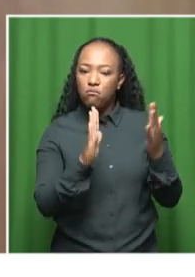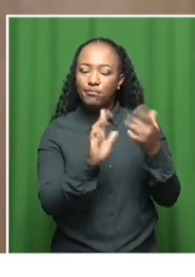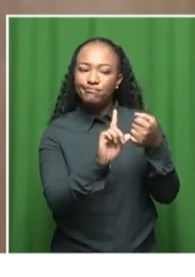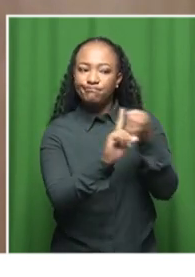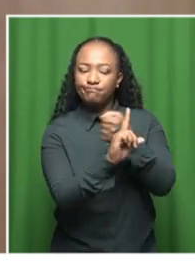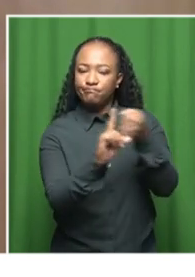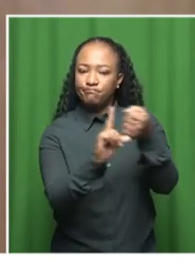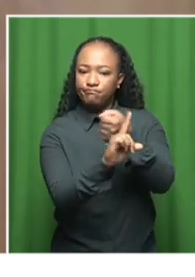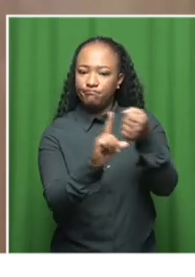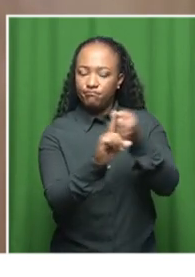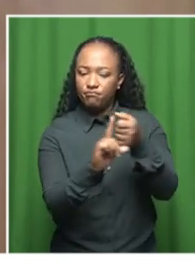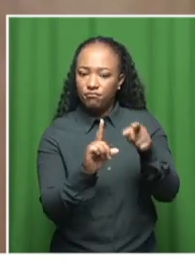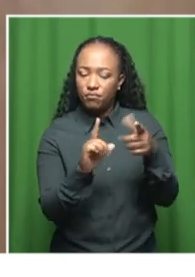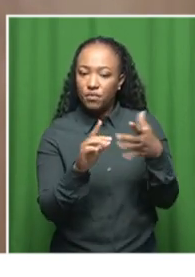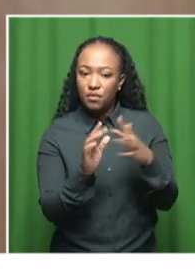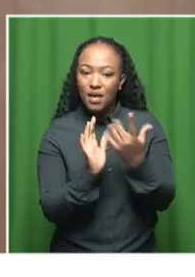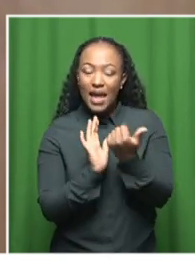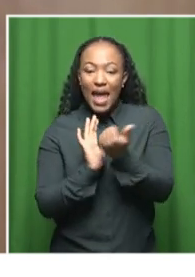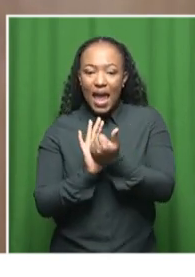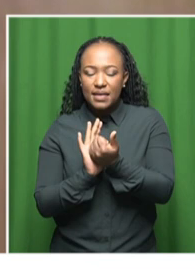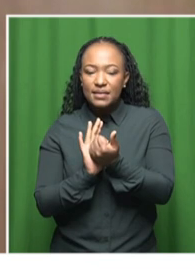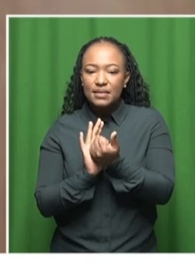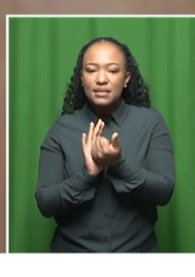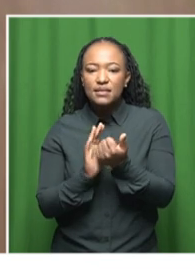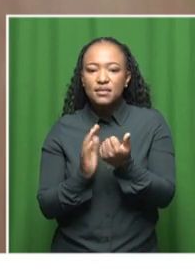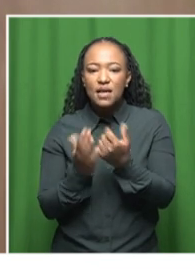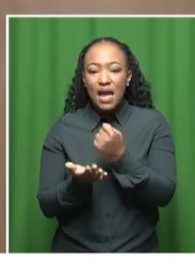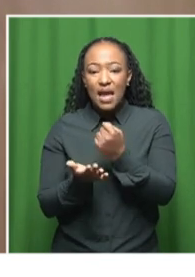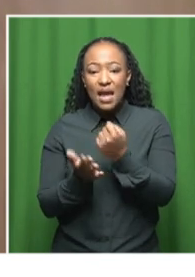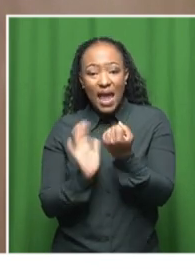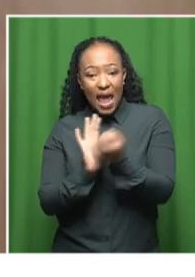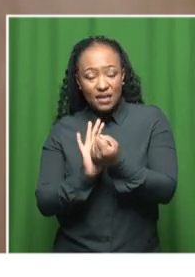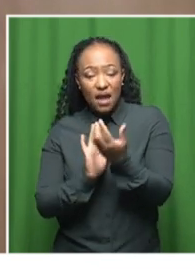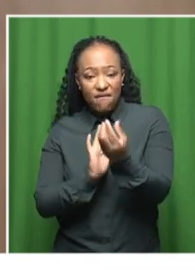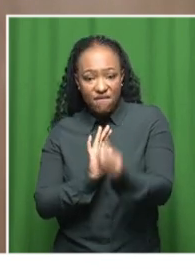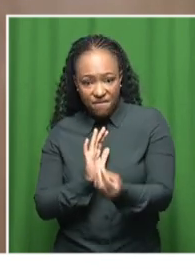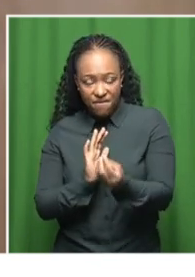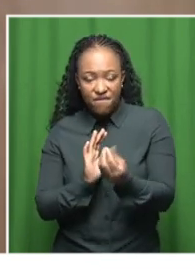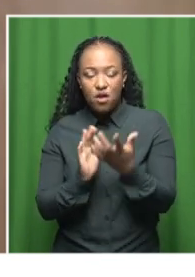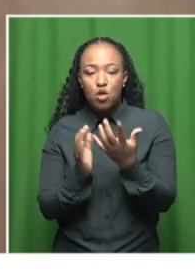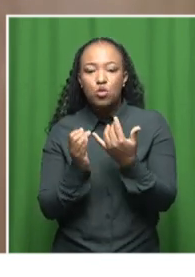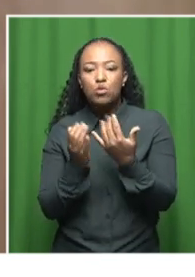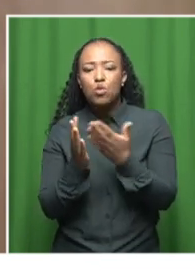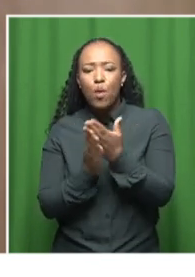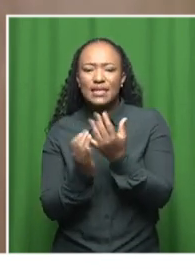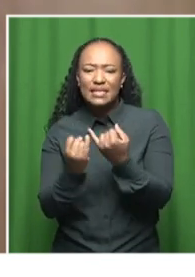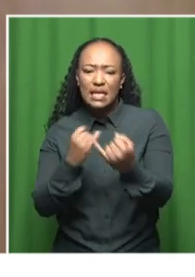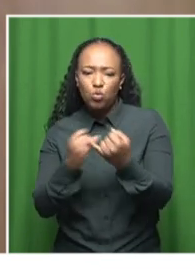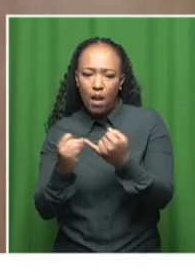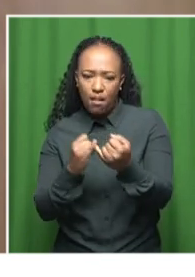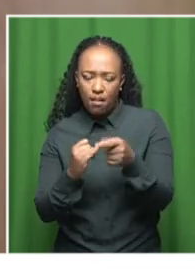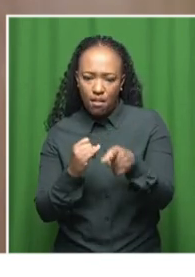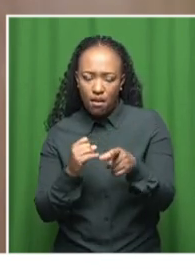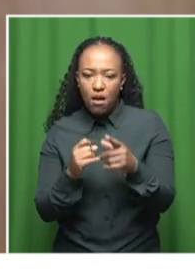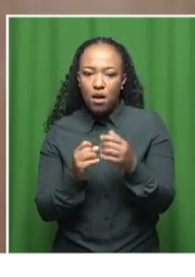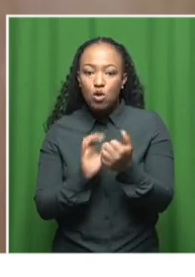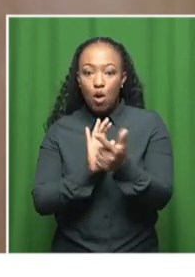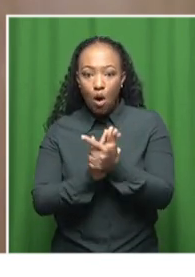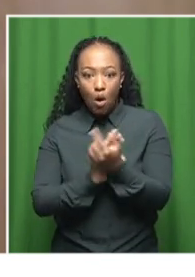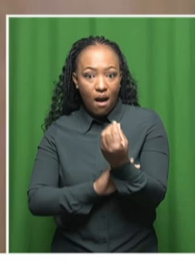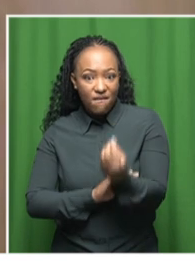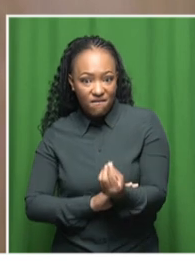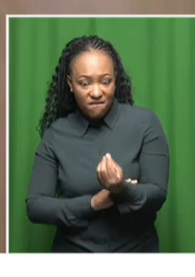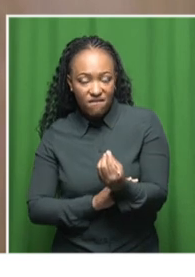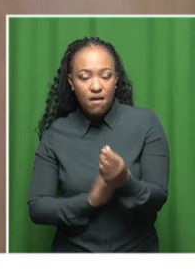to the Act. There's also new amendments to the Sexual Offenses Act. But we know, you know, to have the law is one thing, but